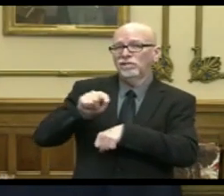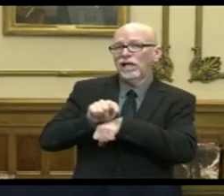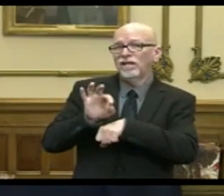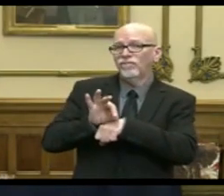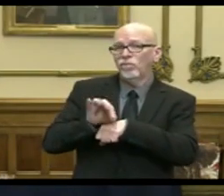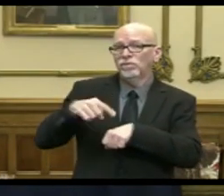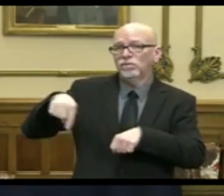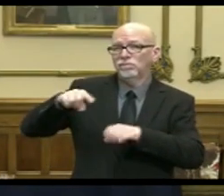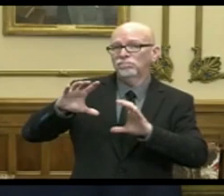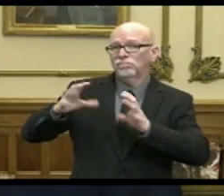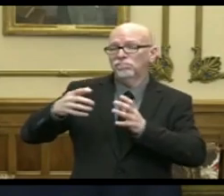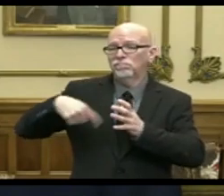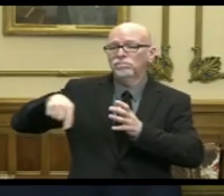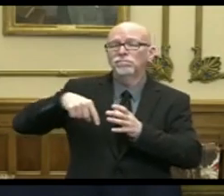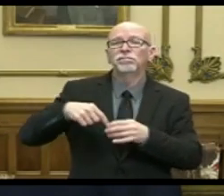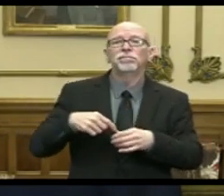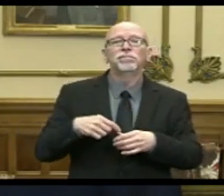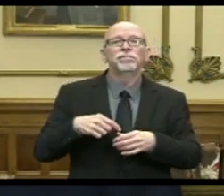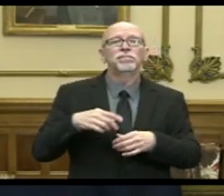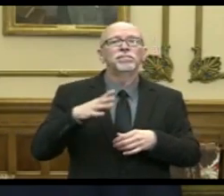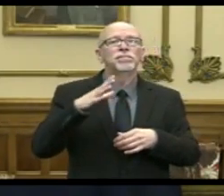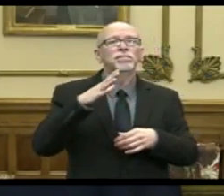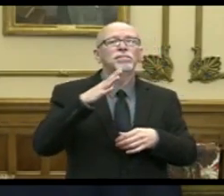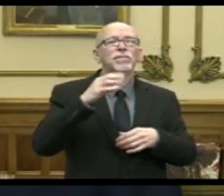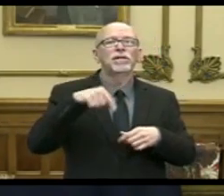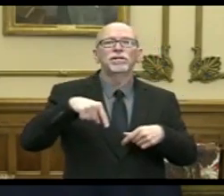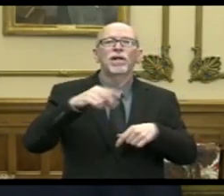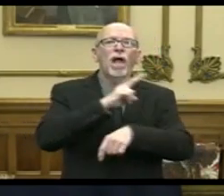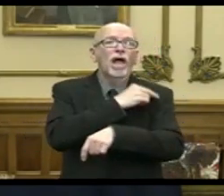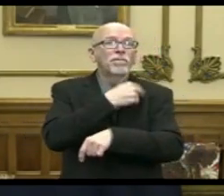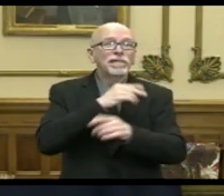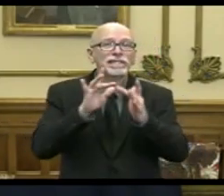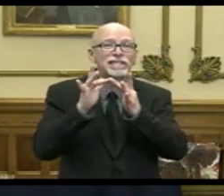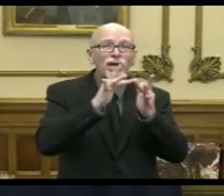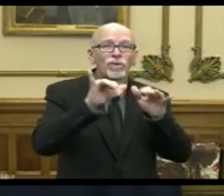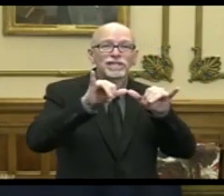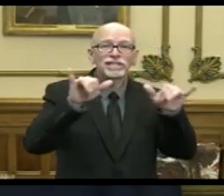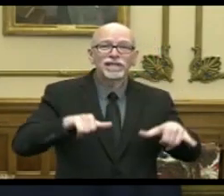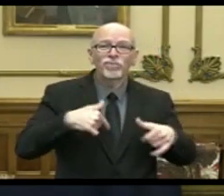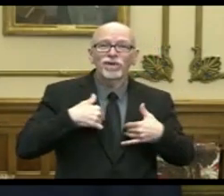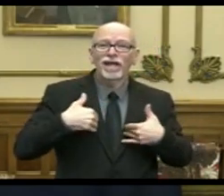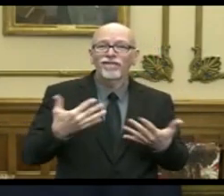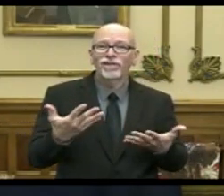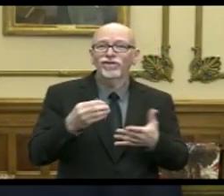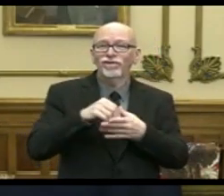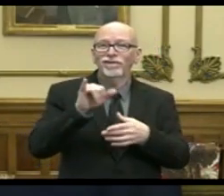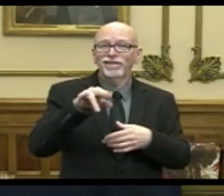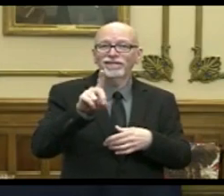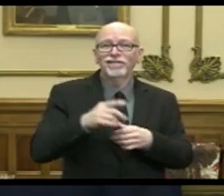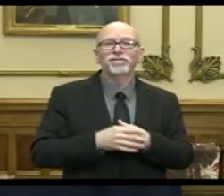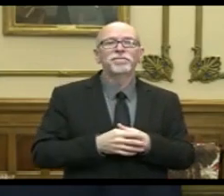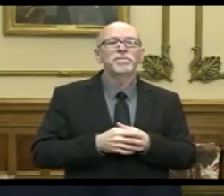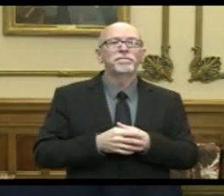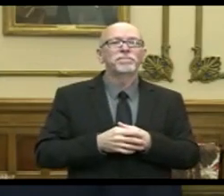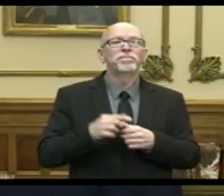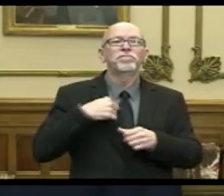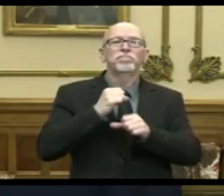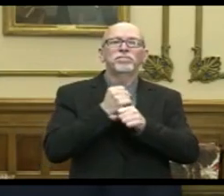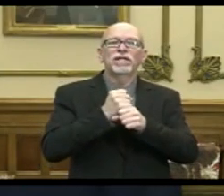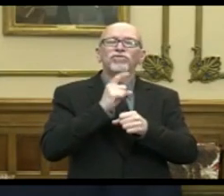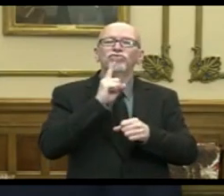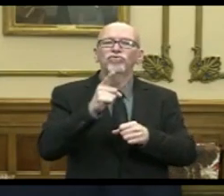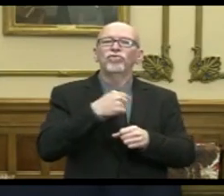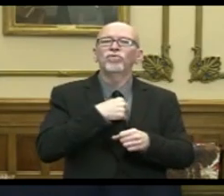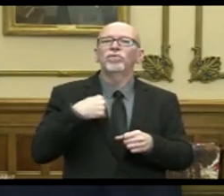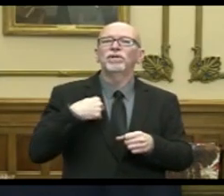this extraordinary hospital network system that we have here in the state of Indiana to make sure that